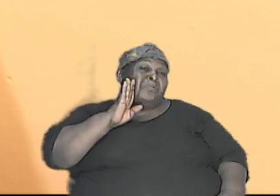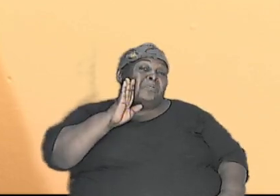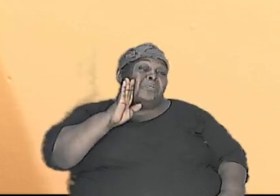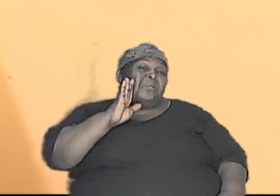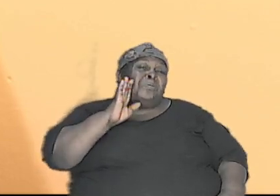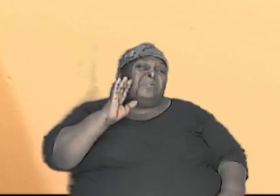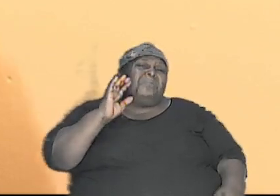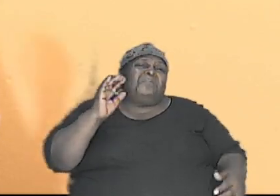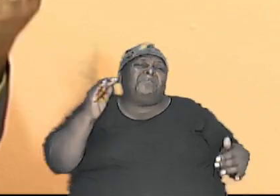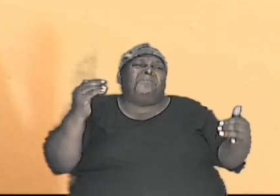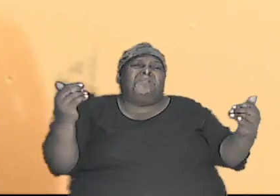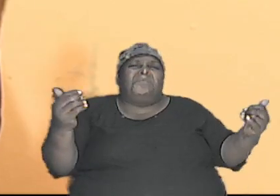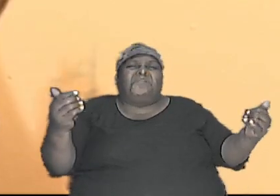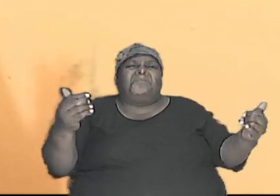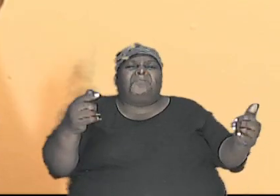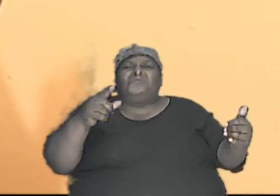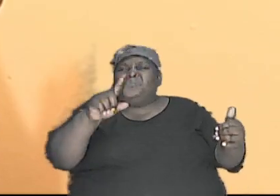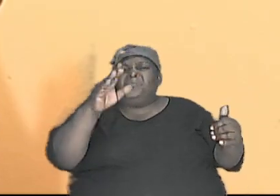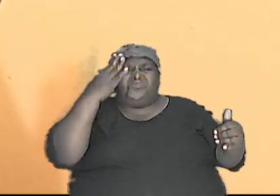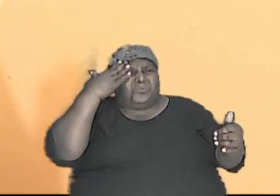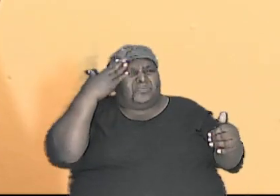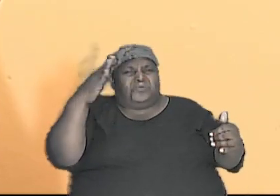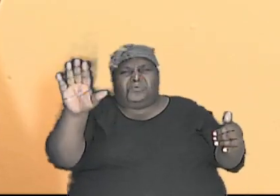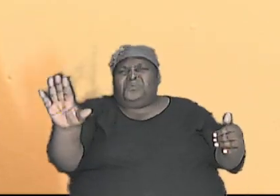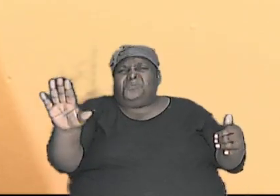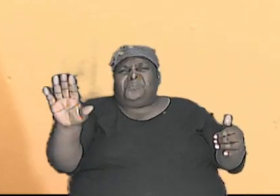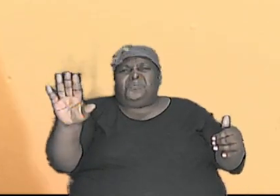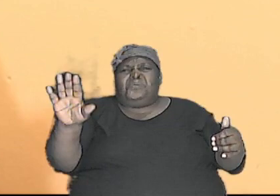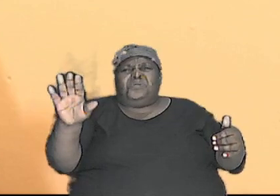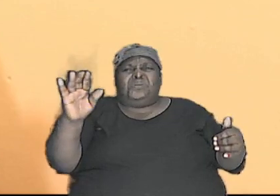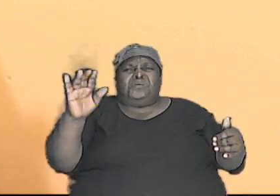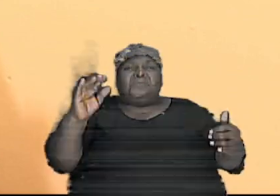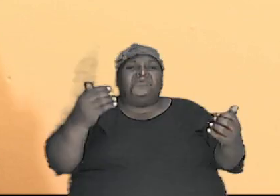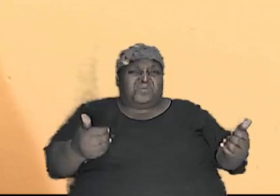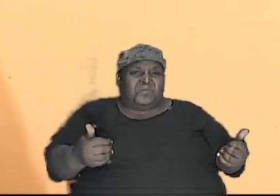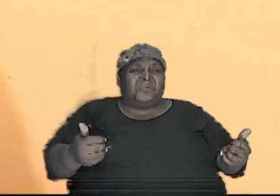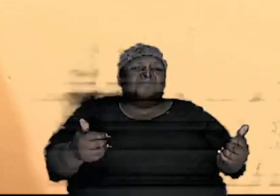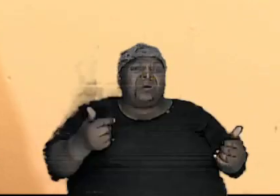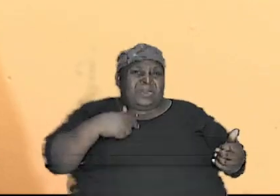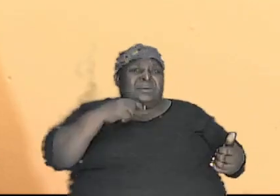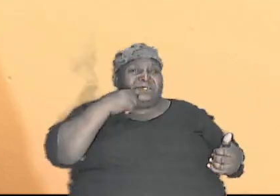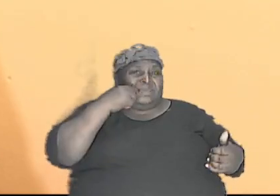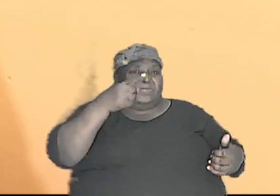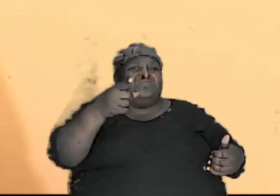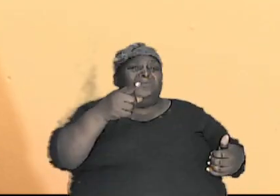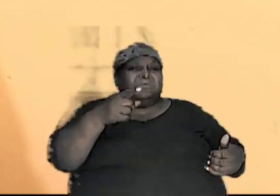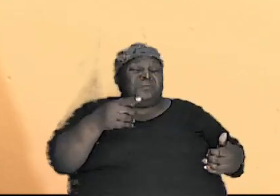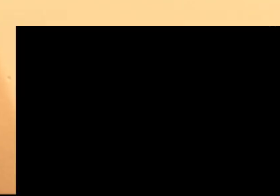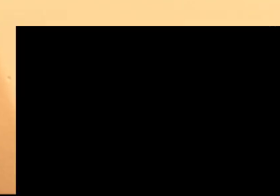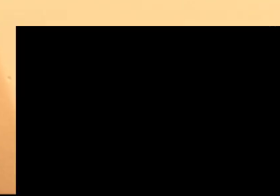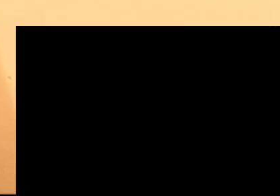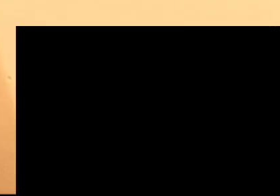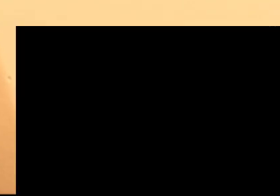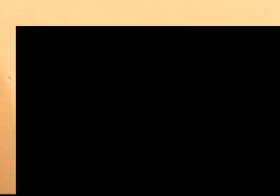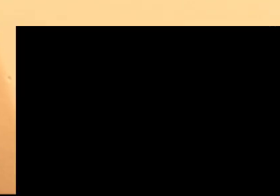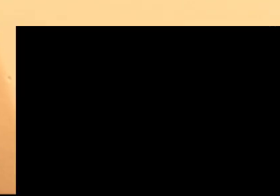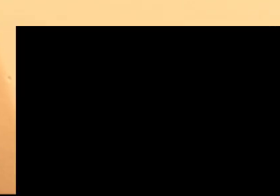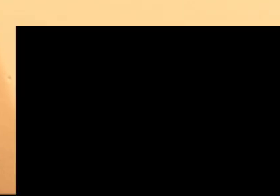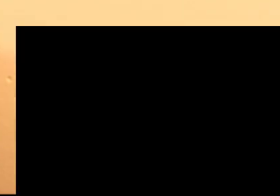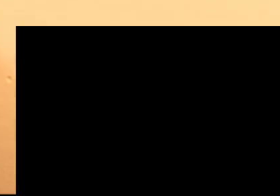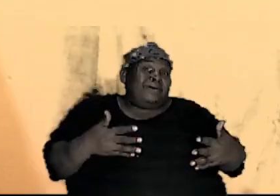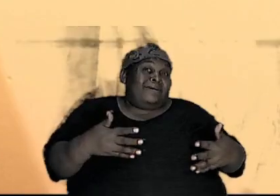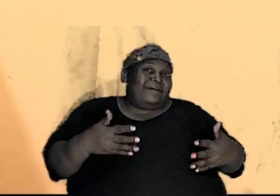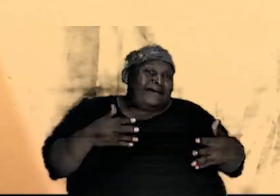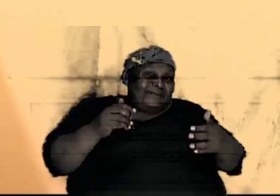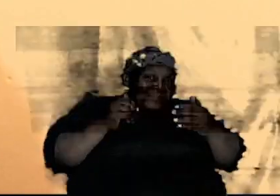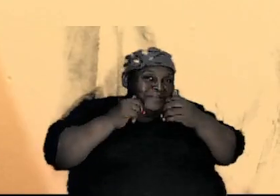now you might not know that if know that I tell you you are going to probably pass and glimpse at me